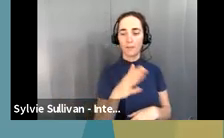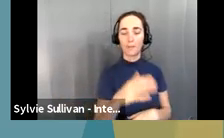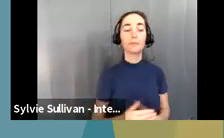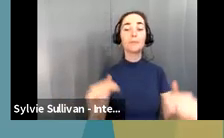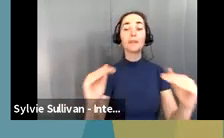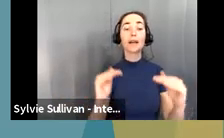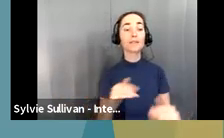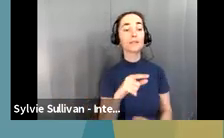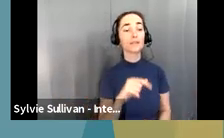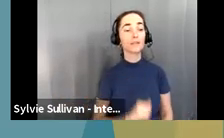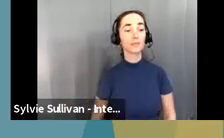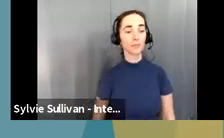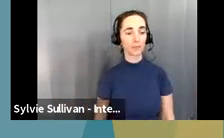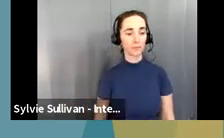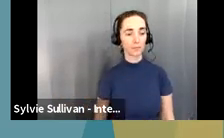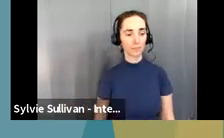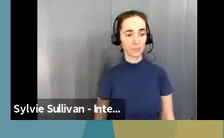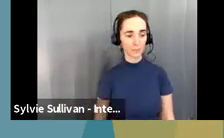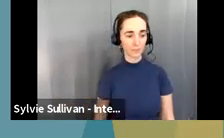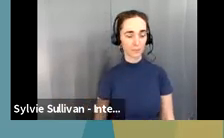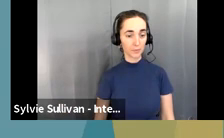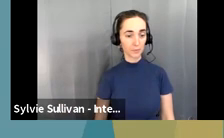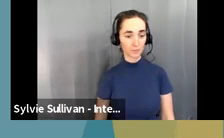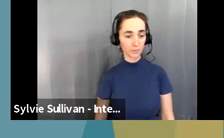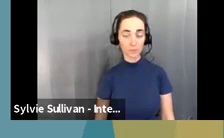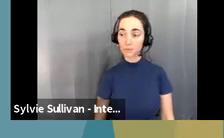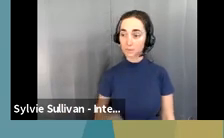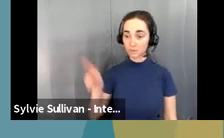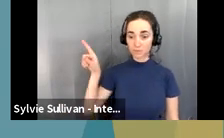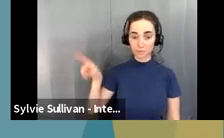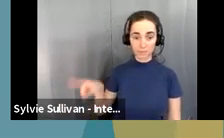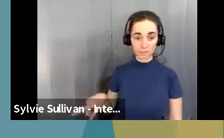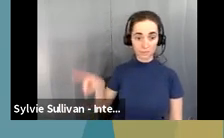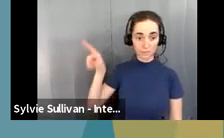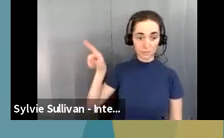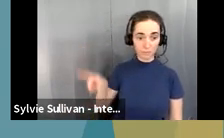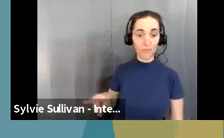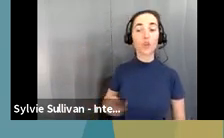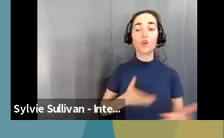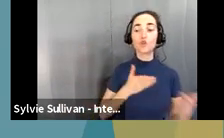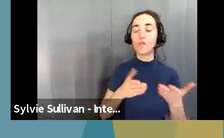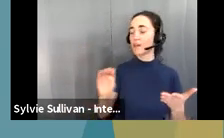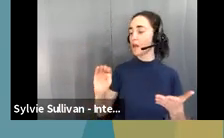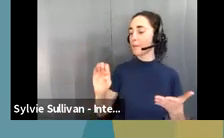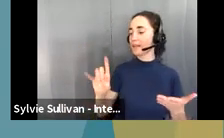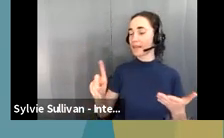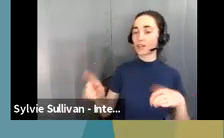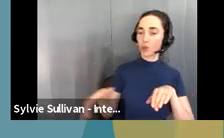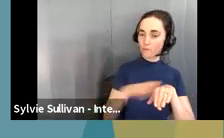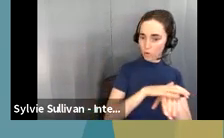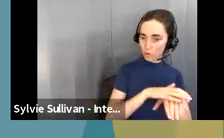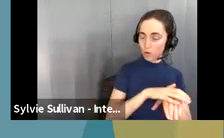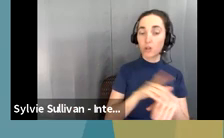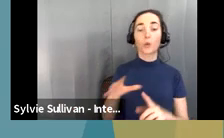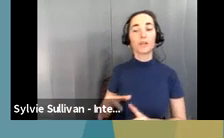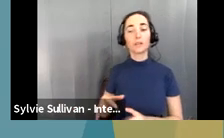All right. So, these are our Medicaid covered services and they're the, these are the specialized behavioral health services. As you can see, there are a good